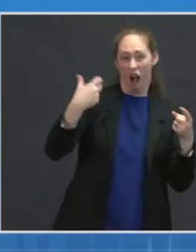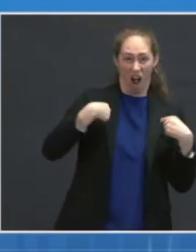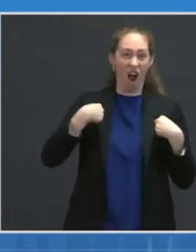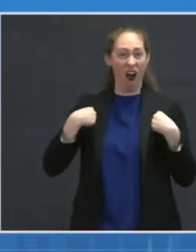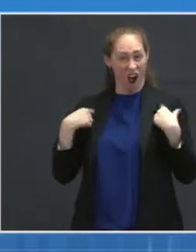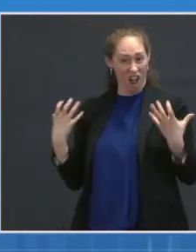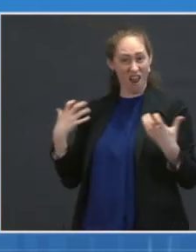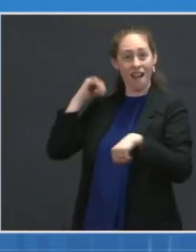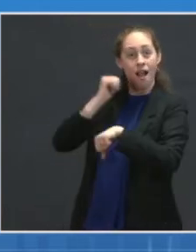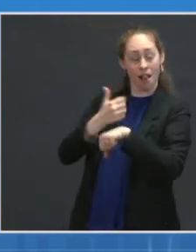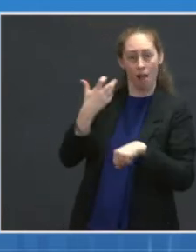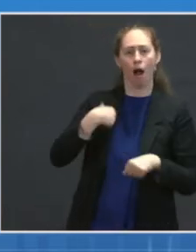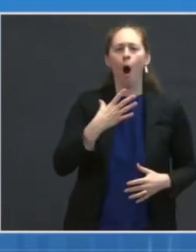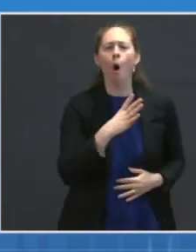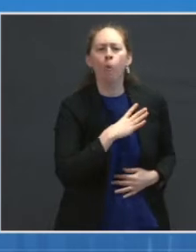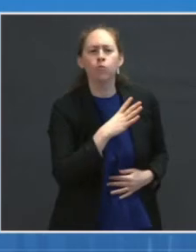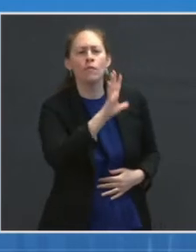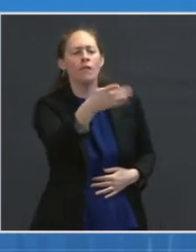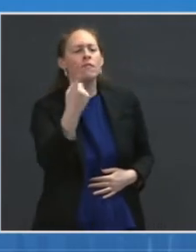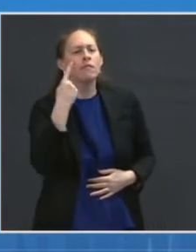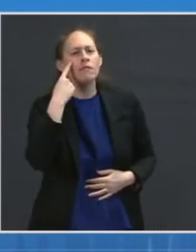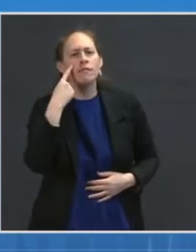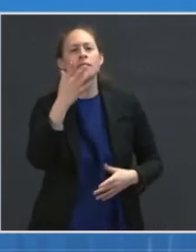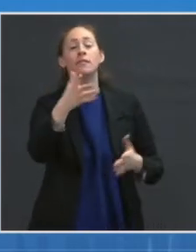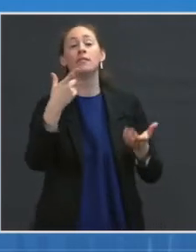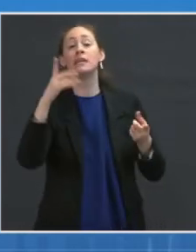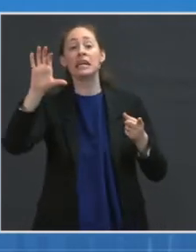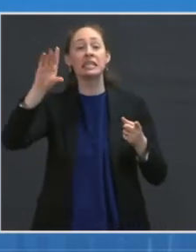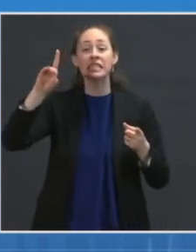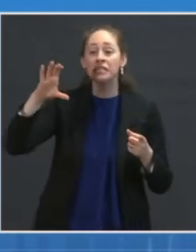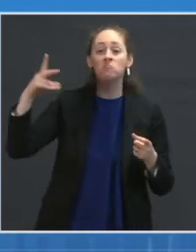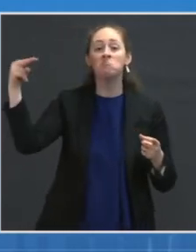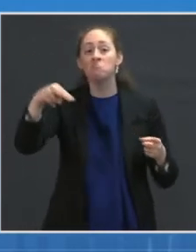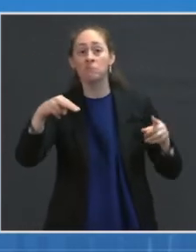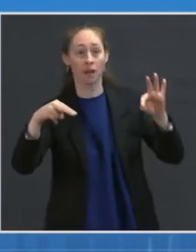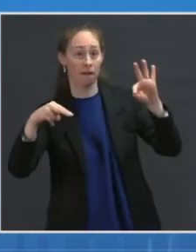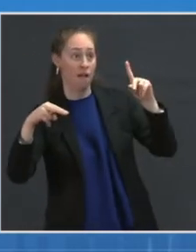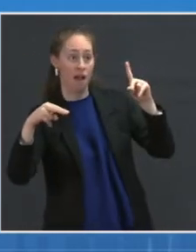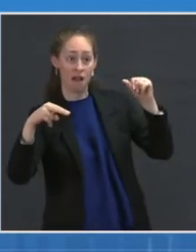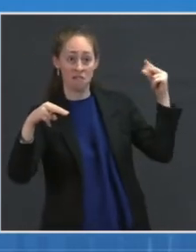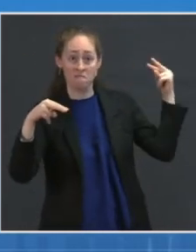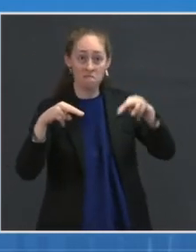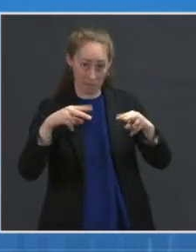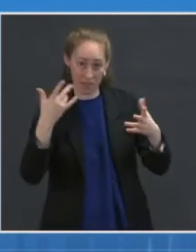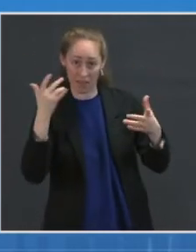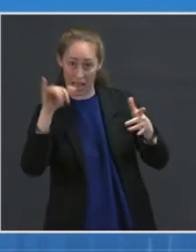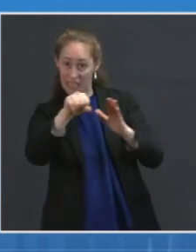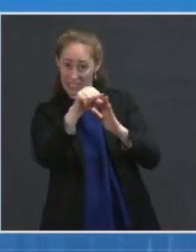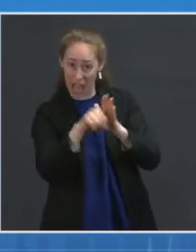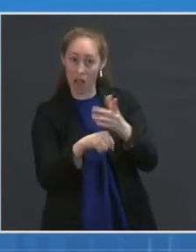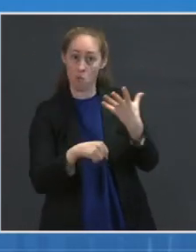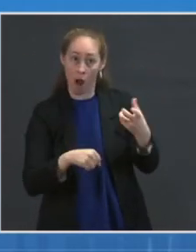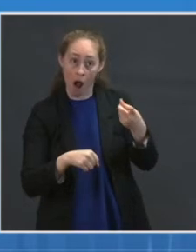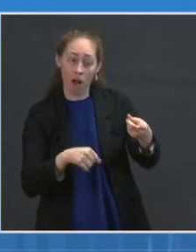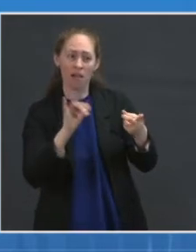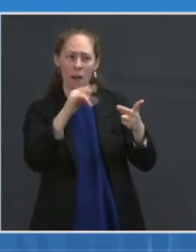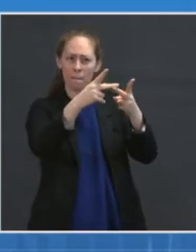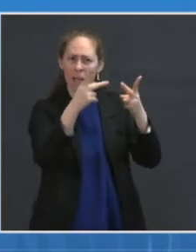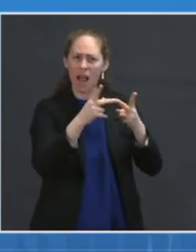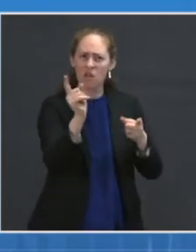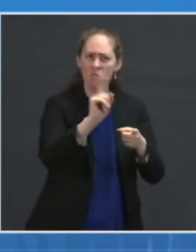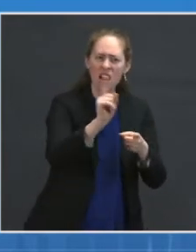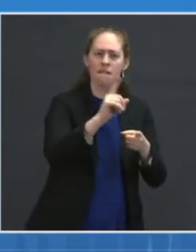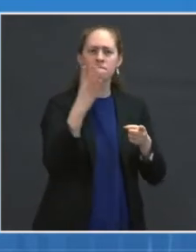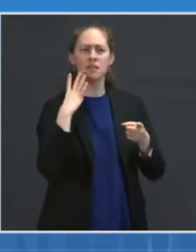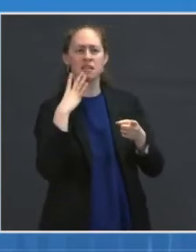work with the CDC and with FEMA, we may say, if we do something in this state, this is the location that we think works